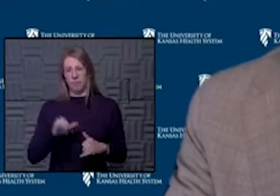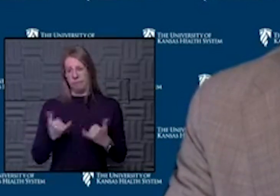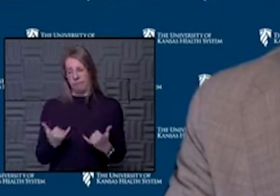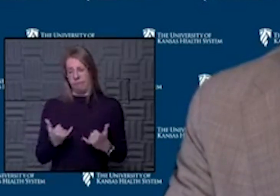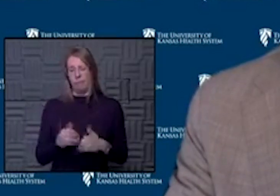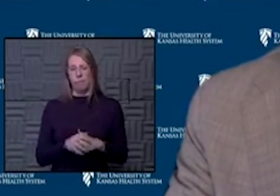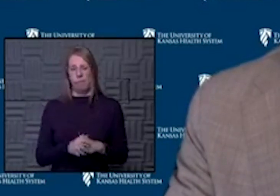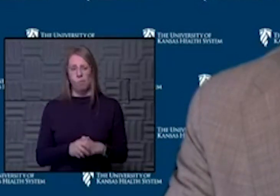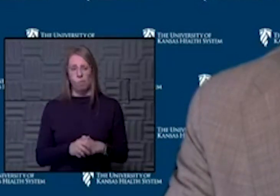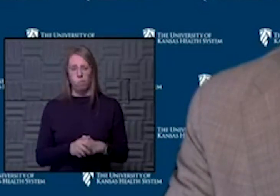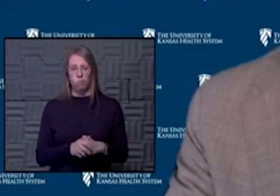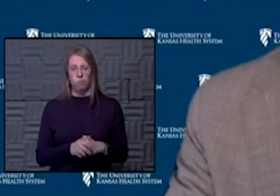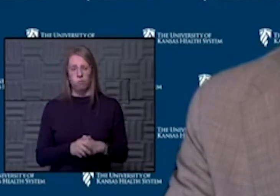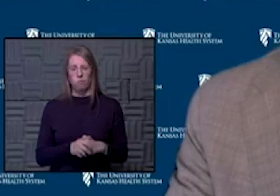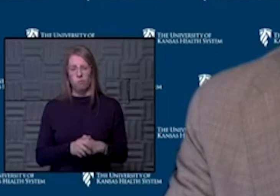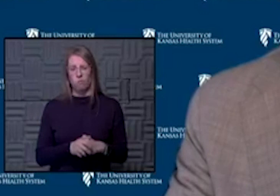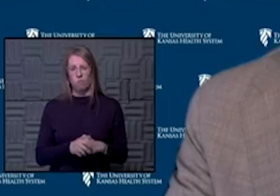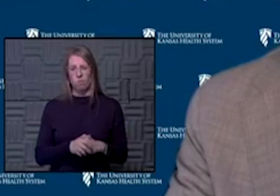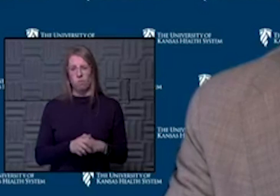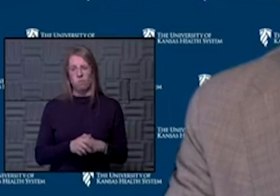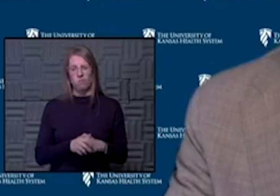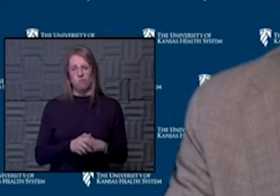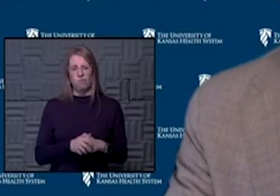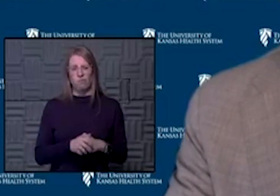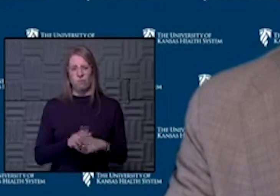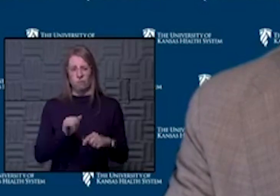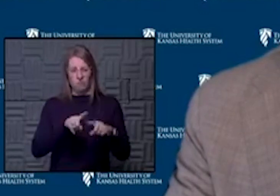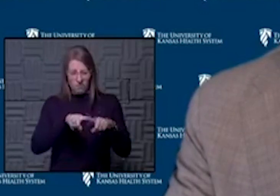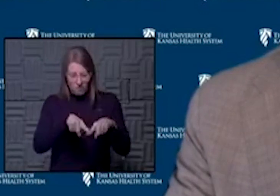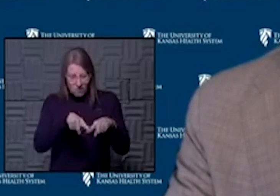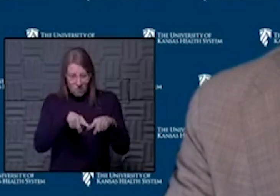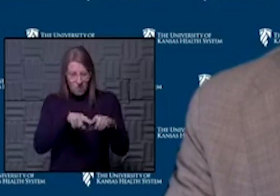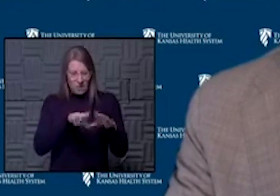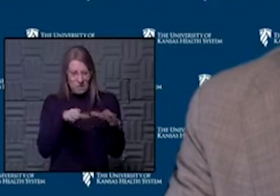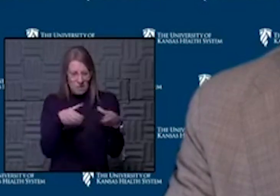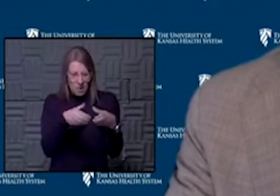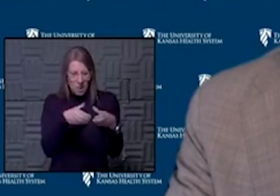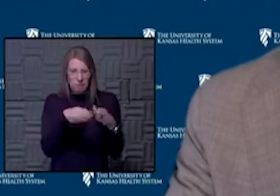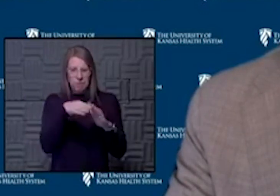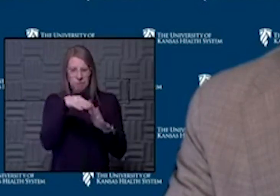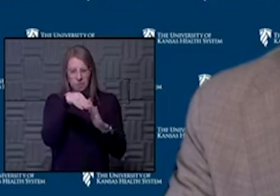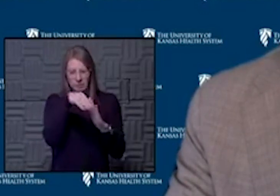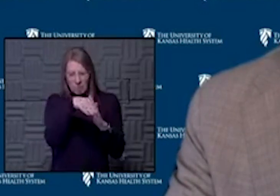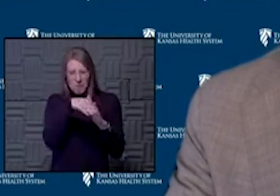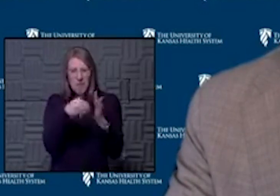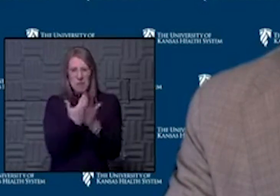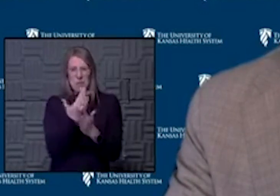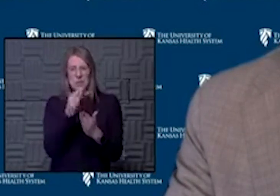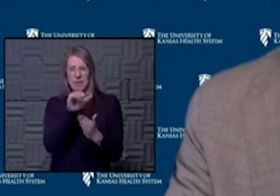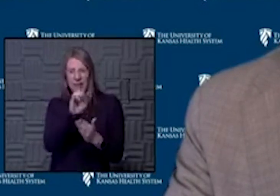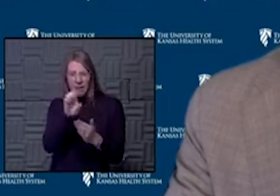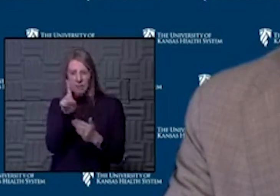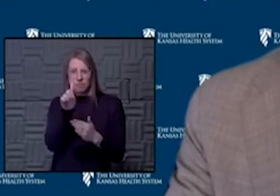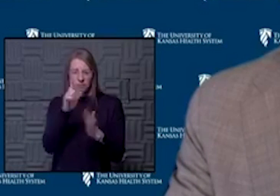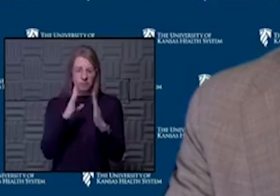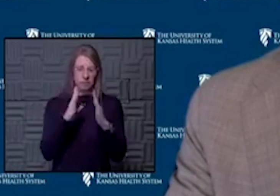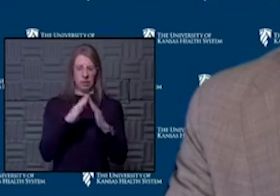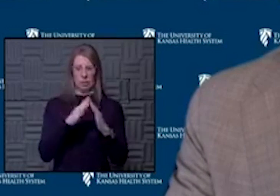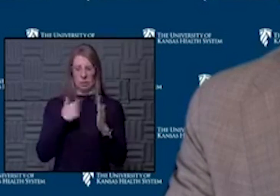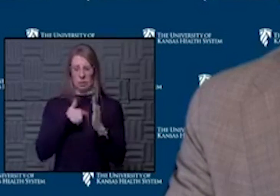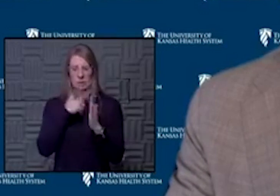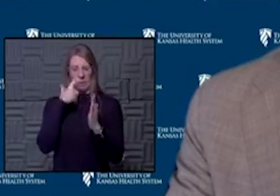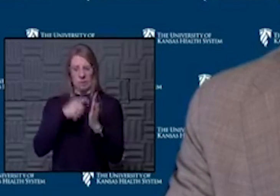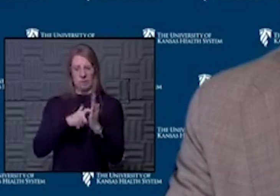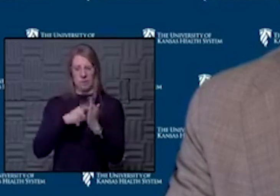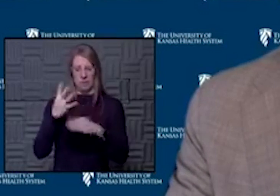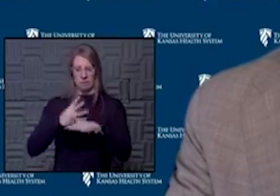a small but hopefully significant decrease in the number of new cases in the community that we saw over the past